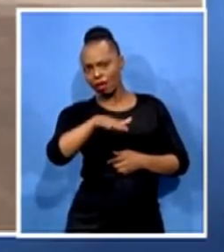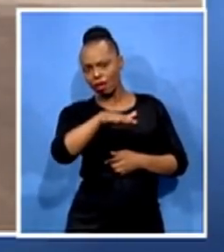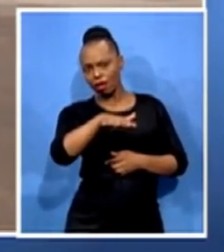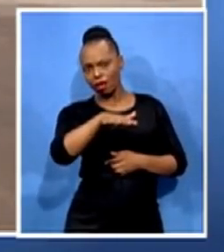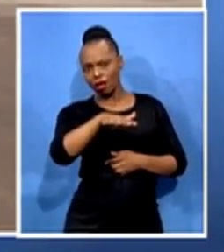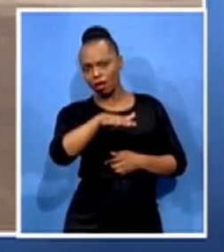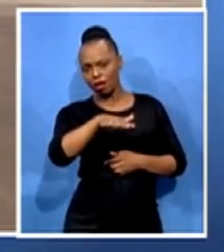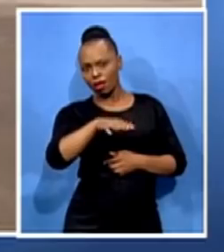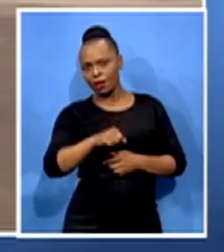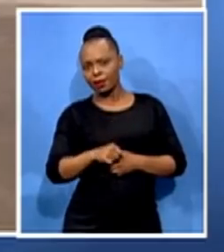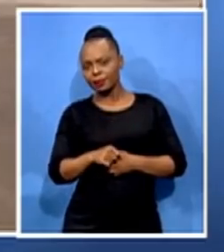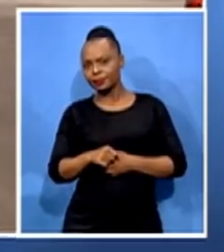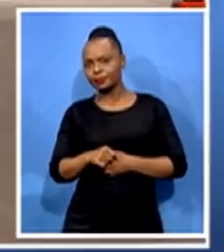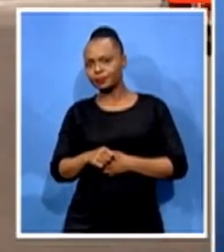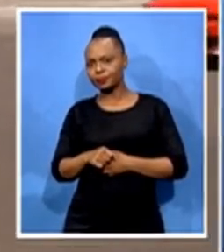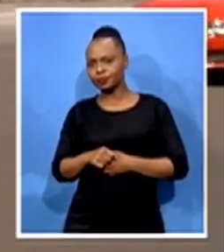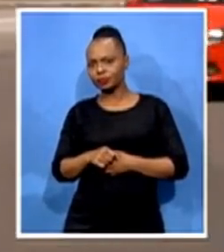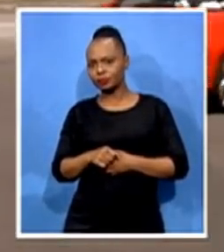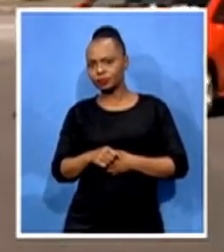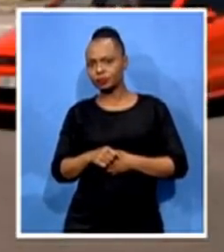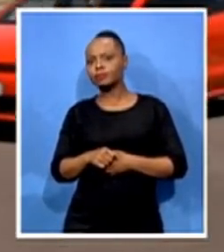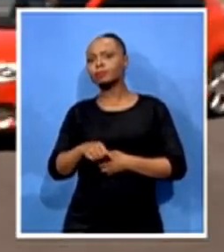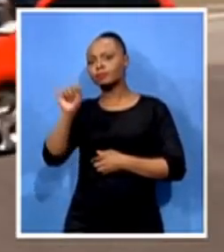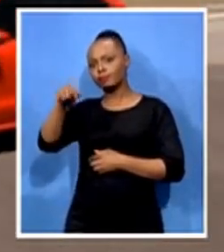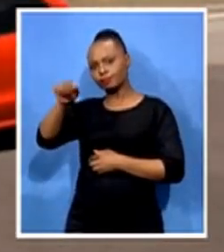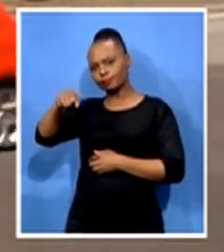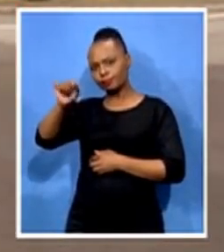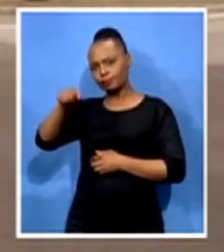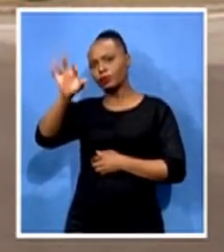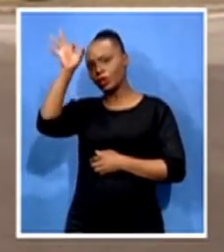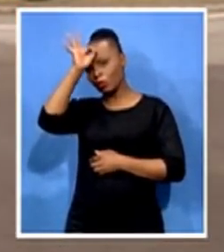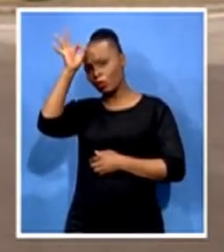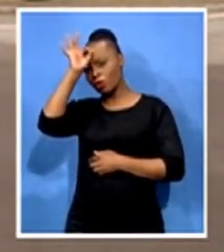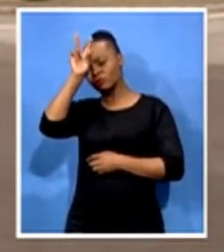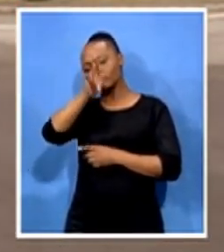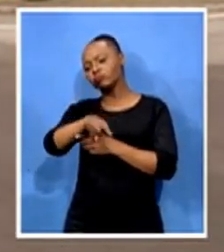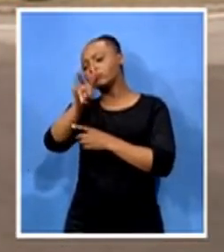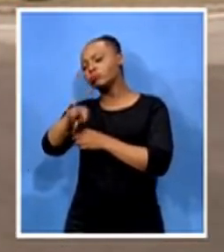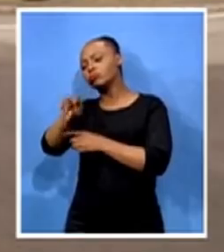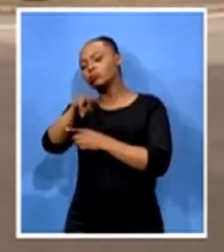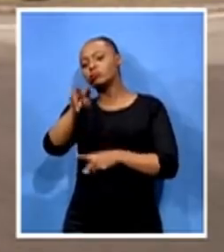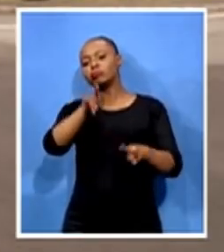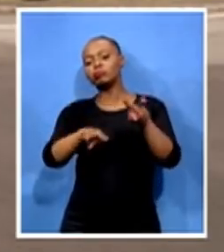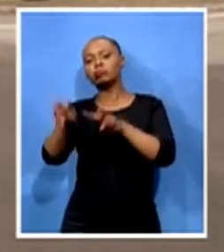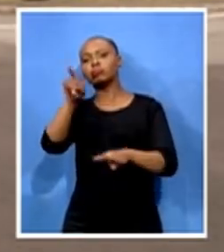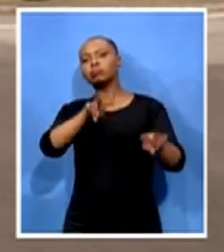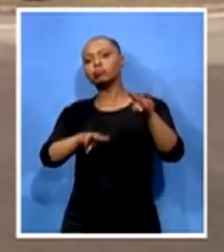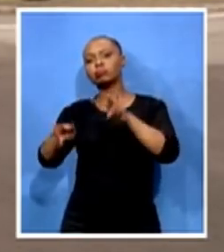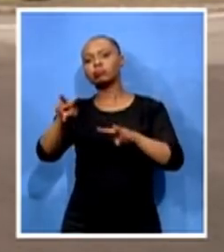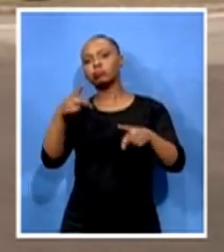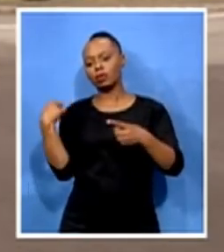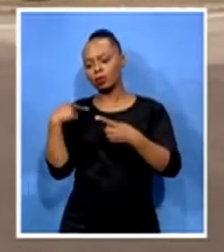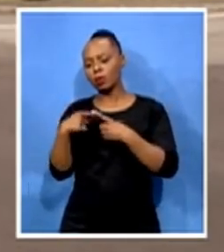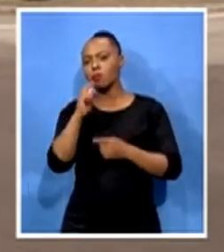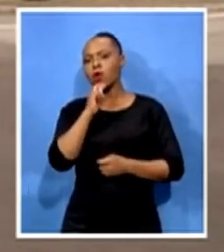Yes. Well, the police have been monitoring the situation since early this morning. They've been keeping a close eye on all the events that are